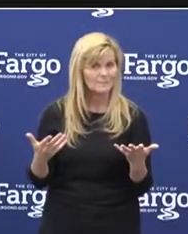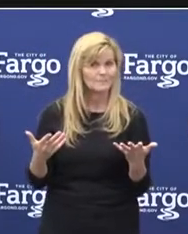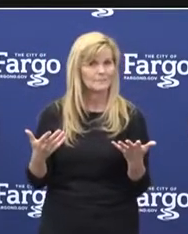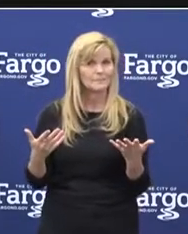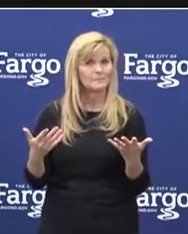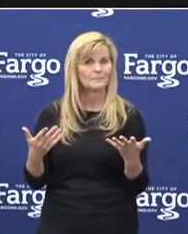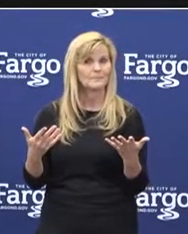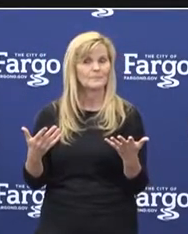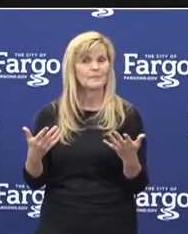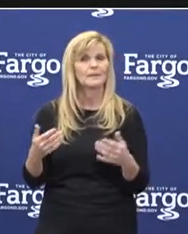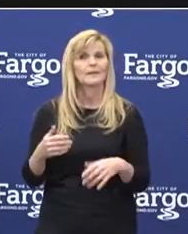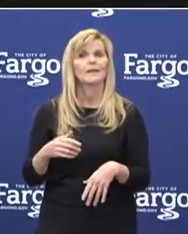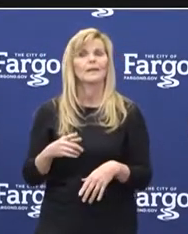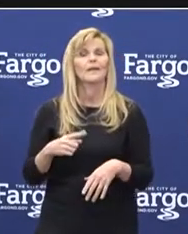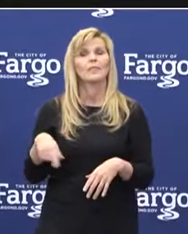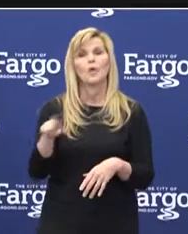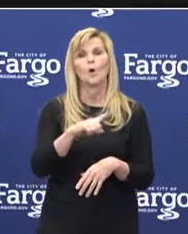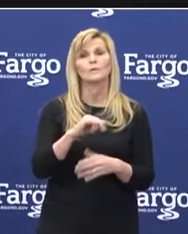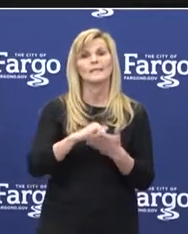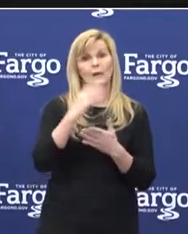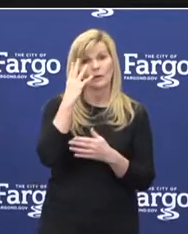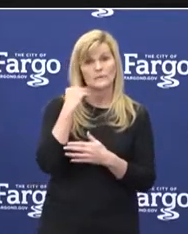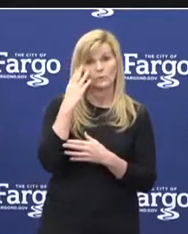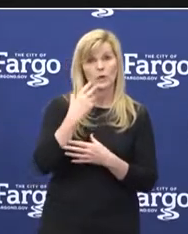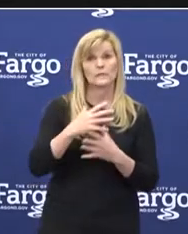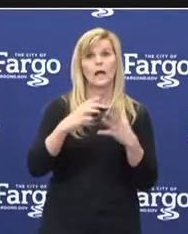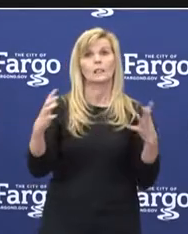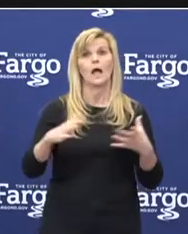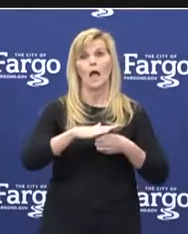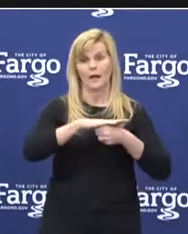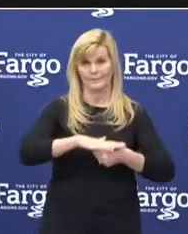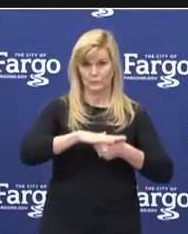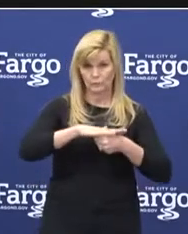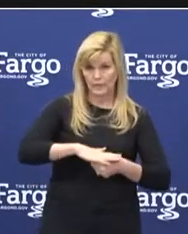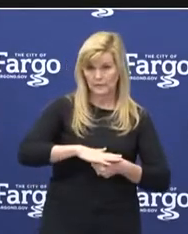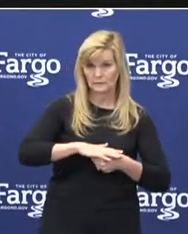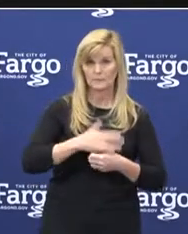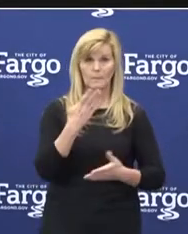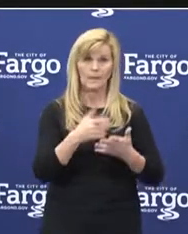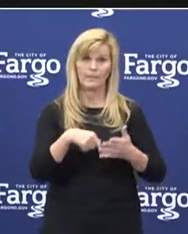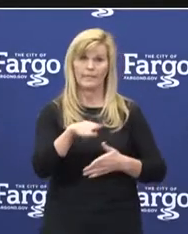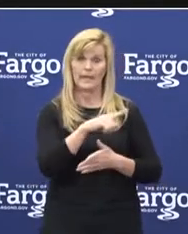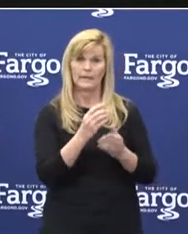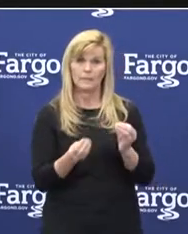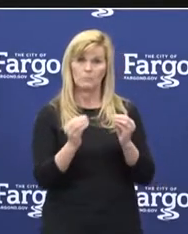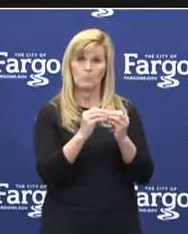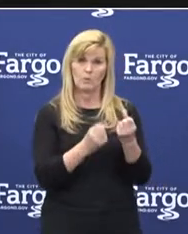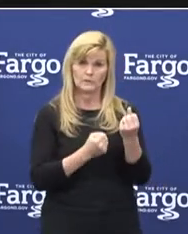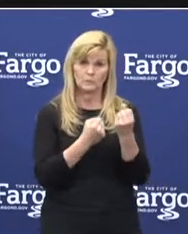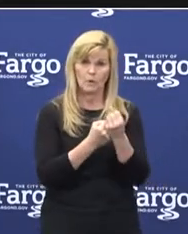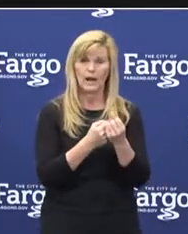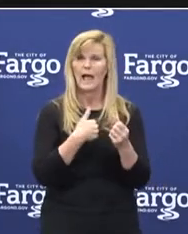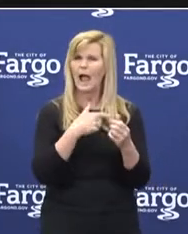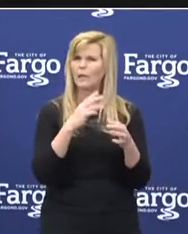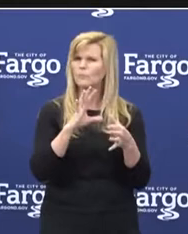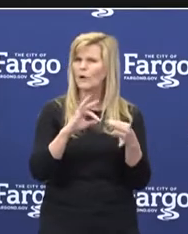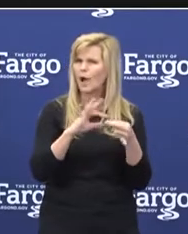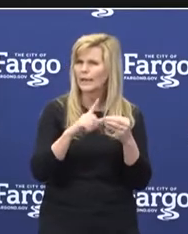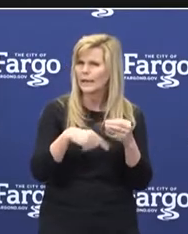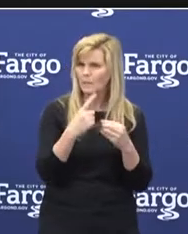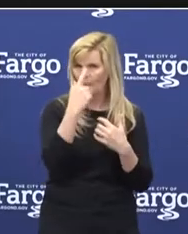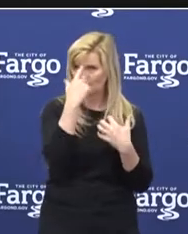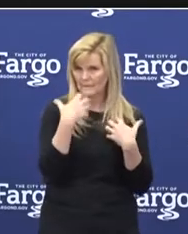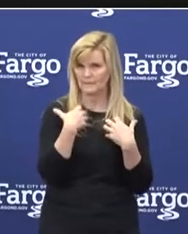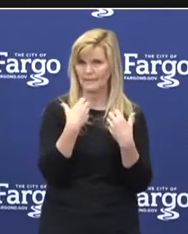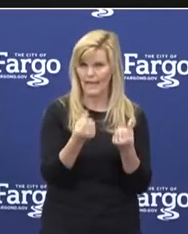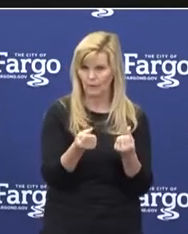right now that are in a stressful time that might need support regarding mental health and chemical